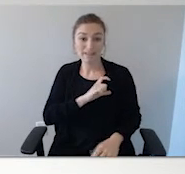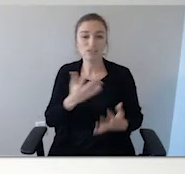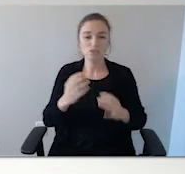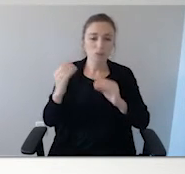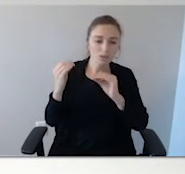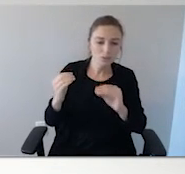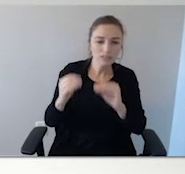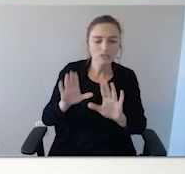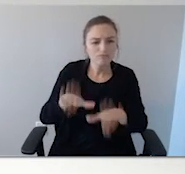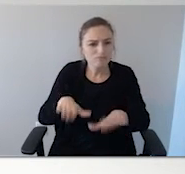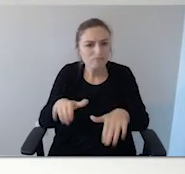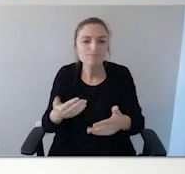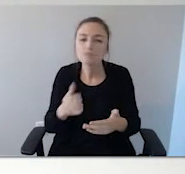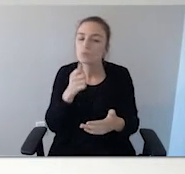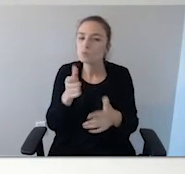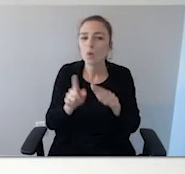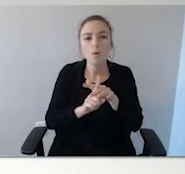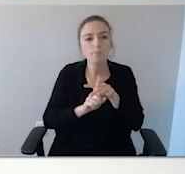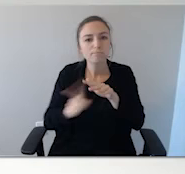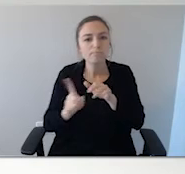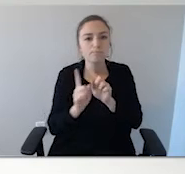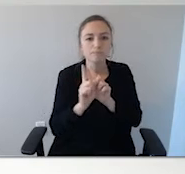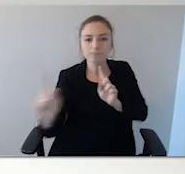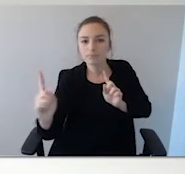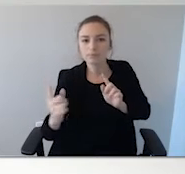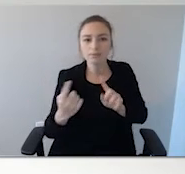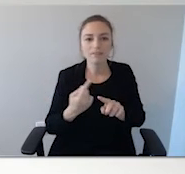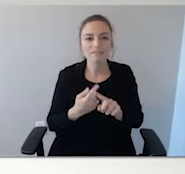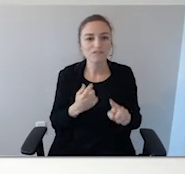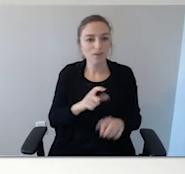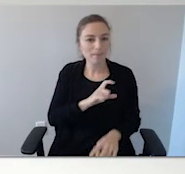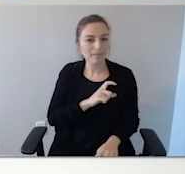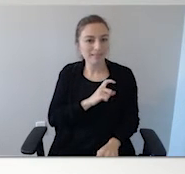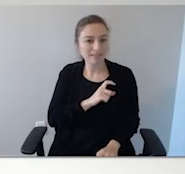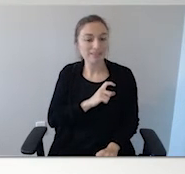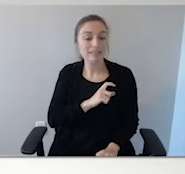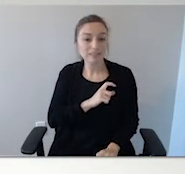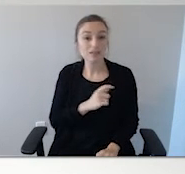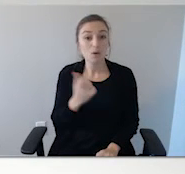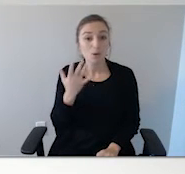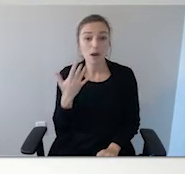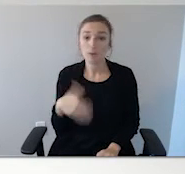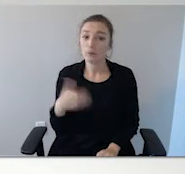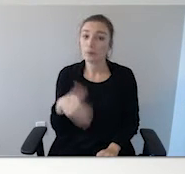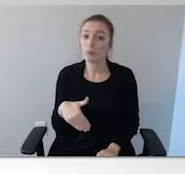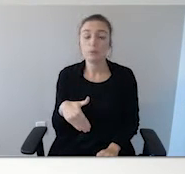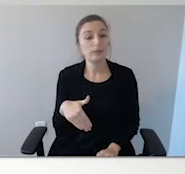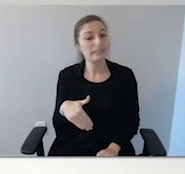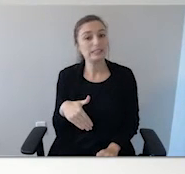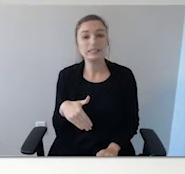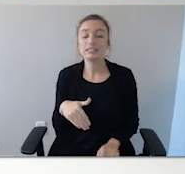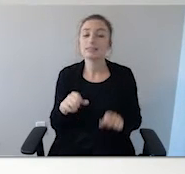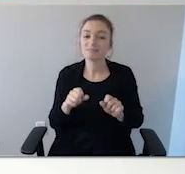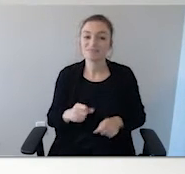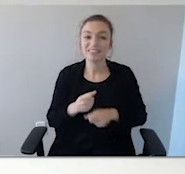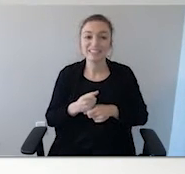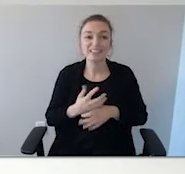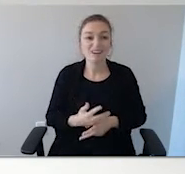in the news lately about law enforcement, but we want to teach our kids not to run because that could be detrimental to their safety.